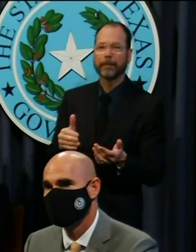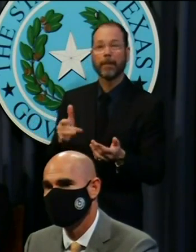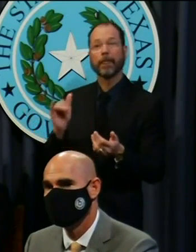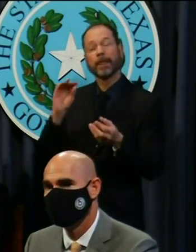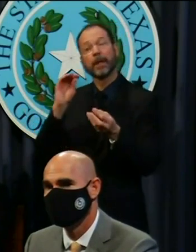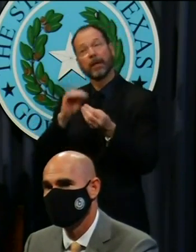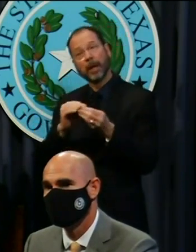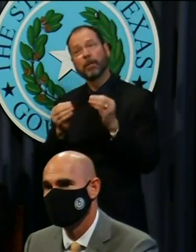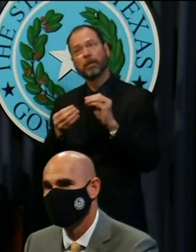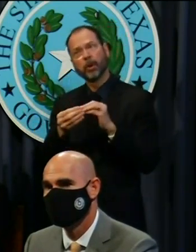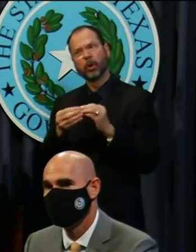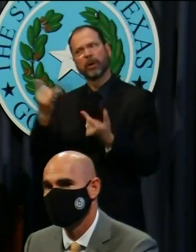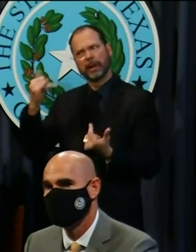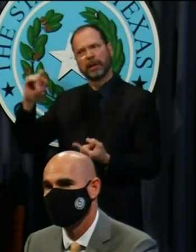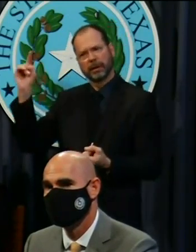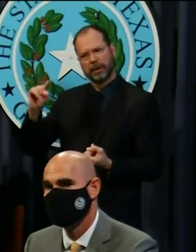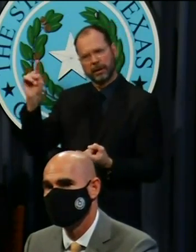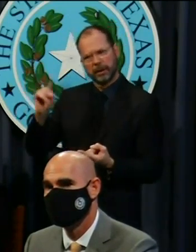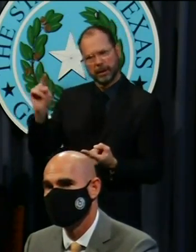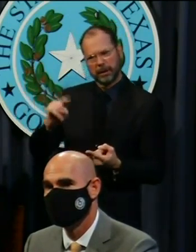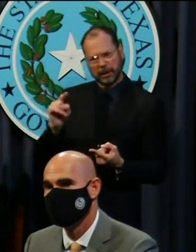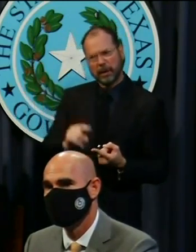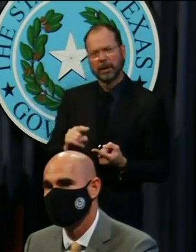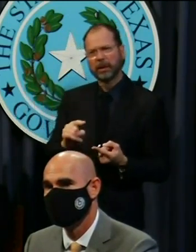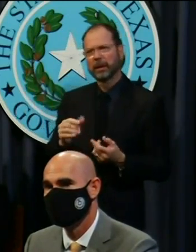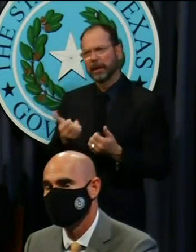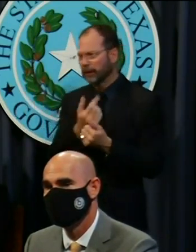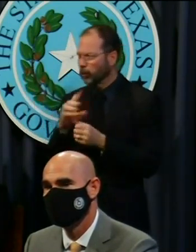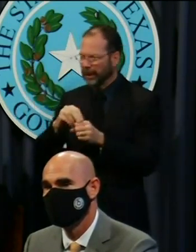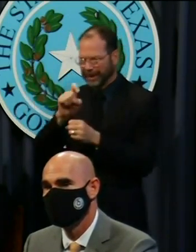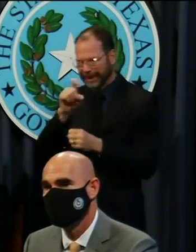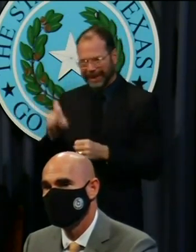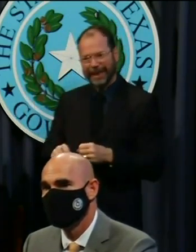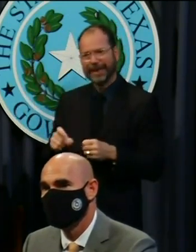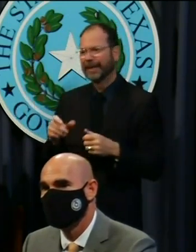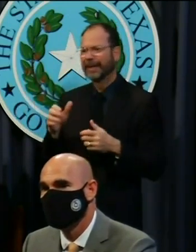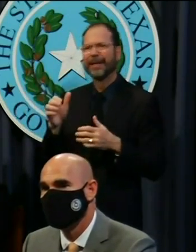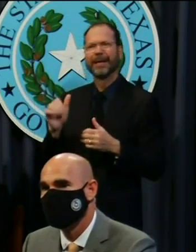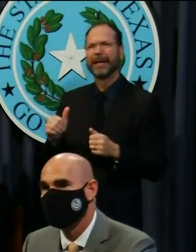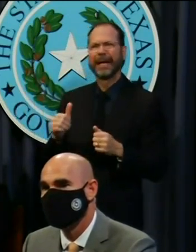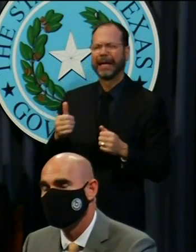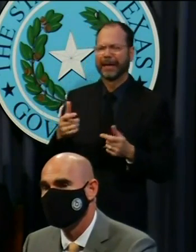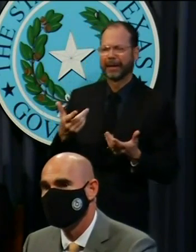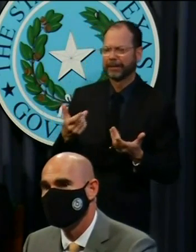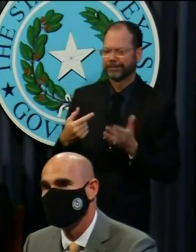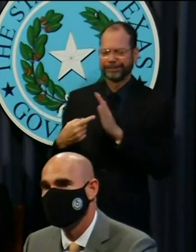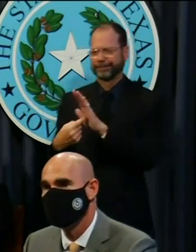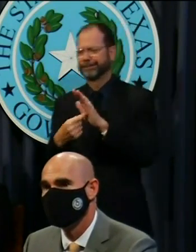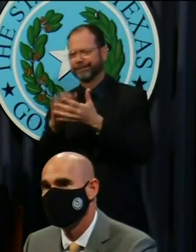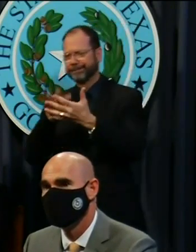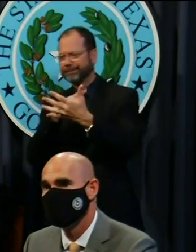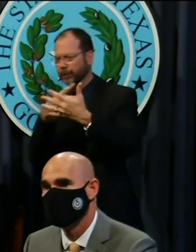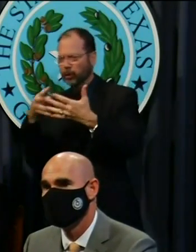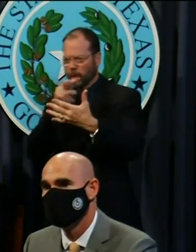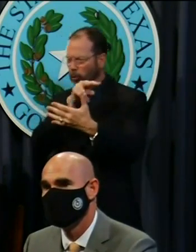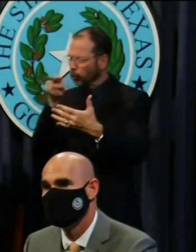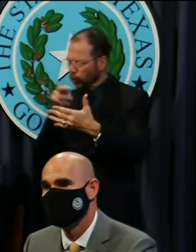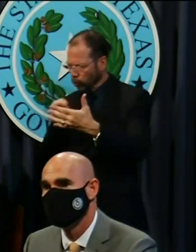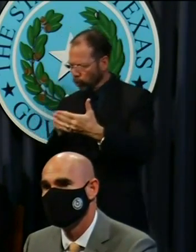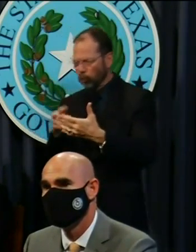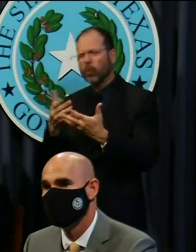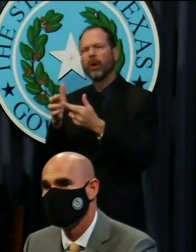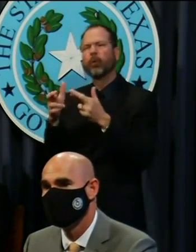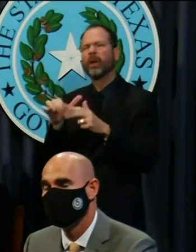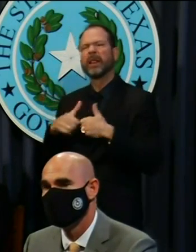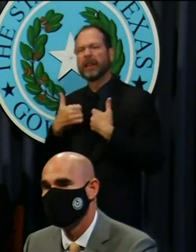the numbers on a downtrend, everybody in Texas can easily pull out a chart in whatever region they are in, and they